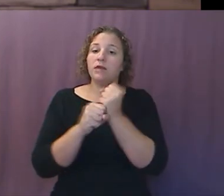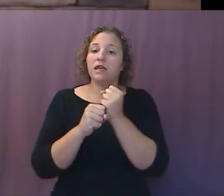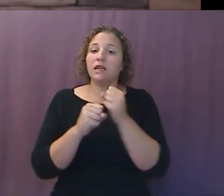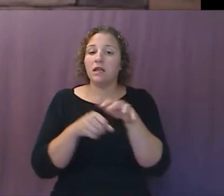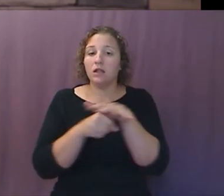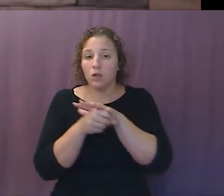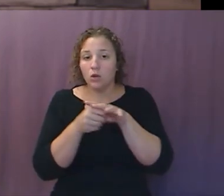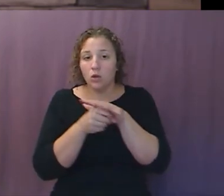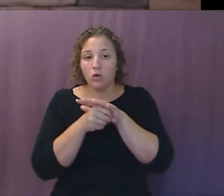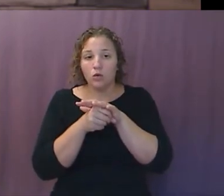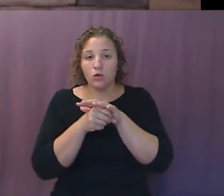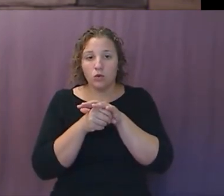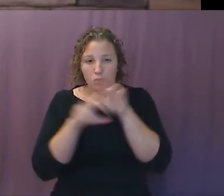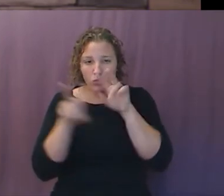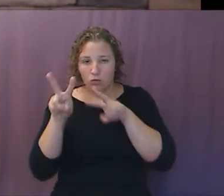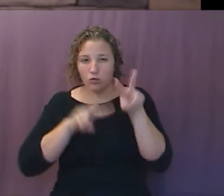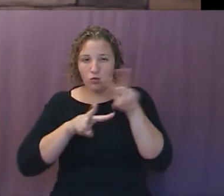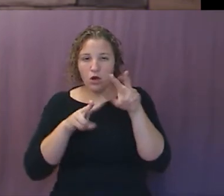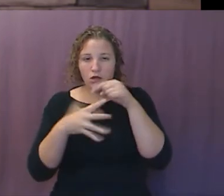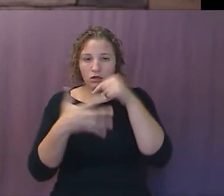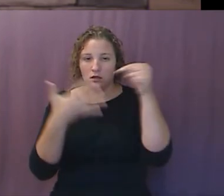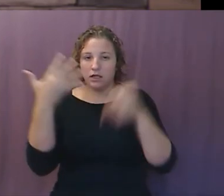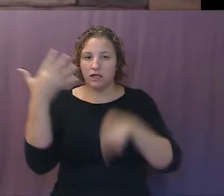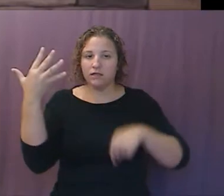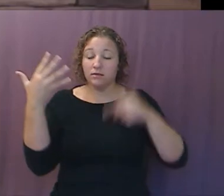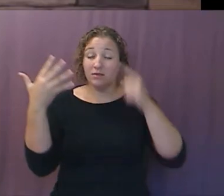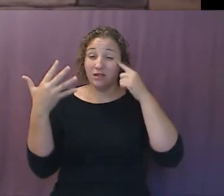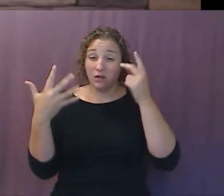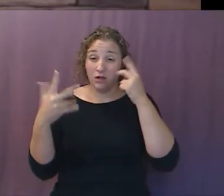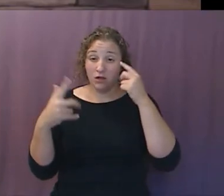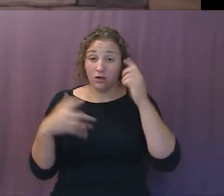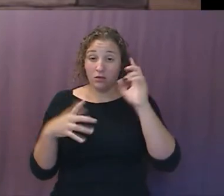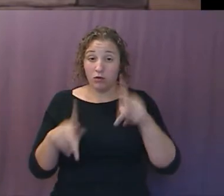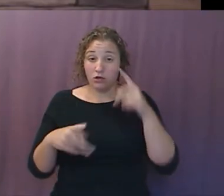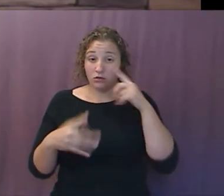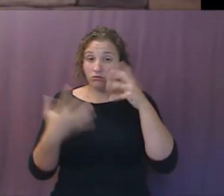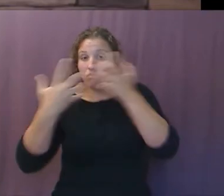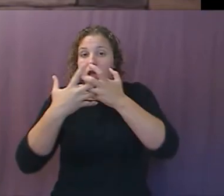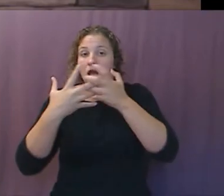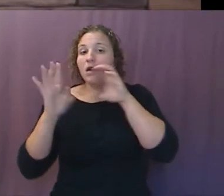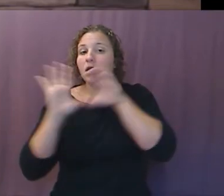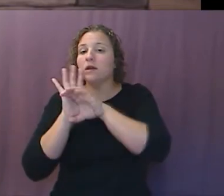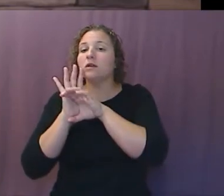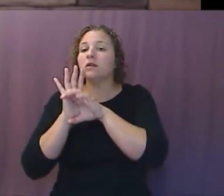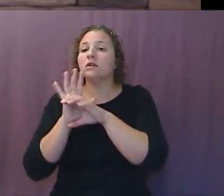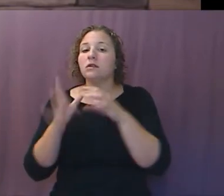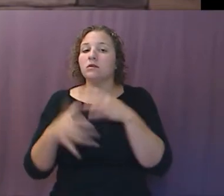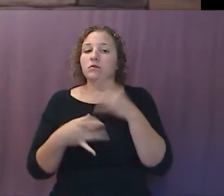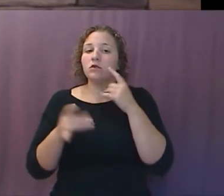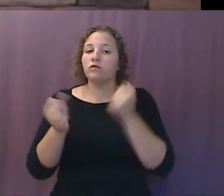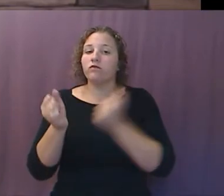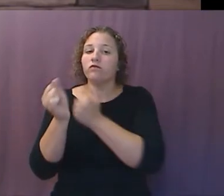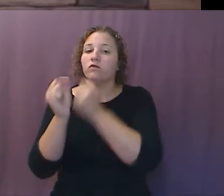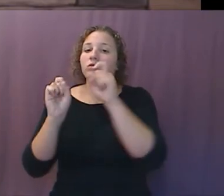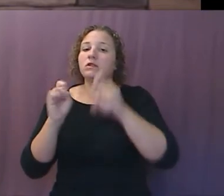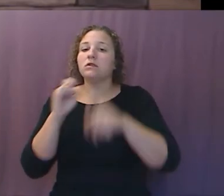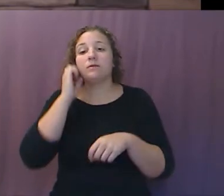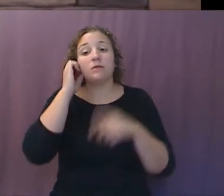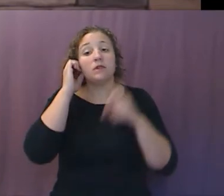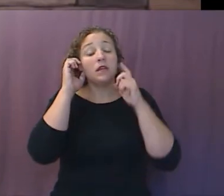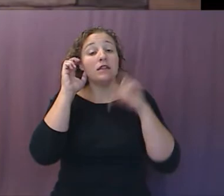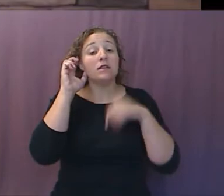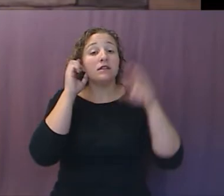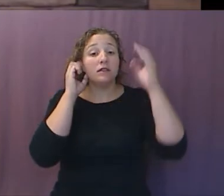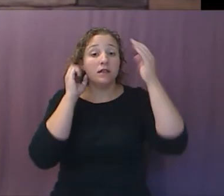lists by flagging subjects of interest. It's also helping the FBI build the next generation identification system, the